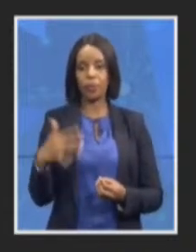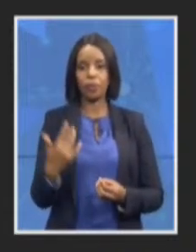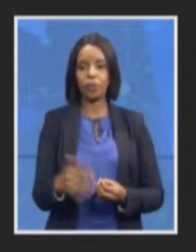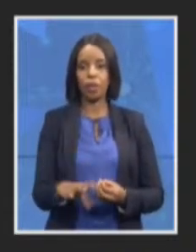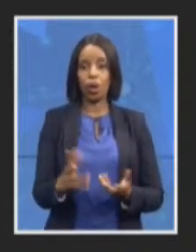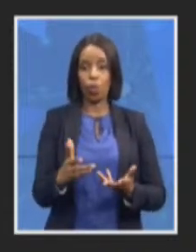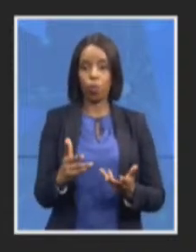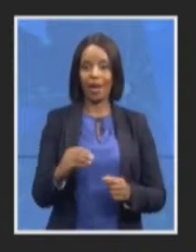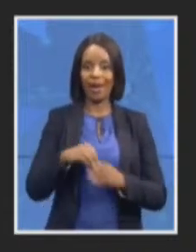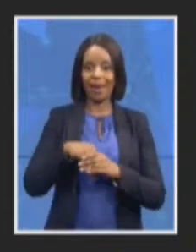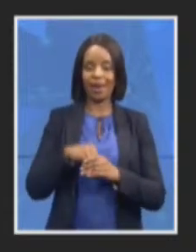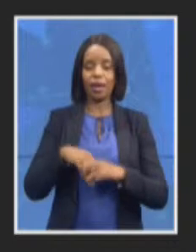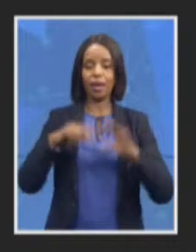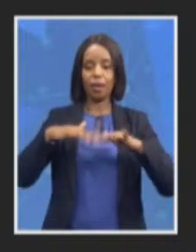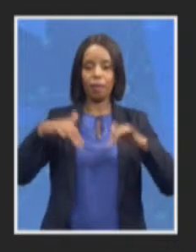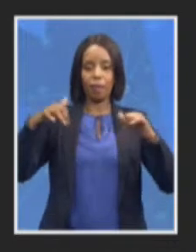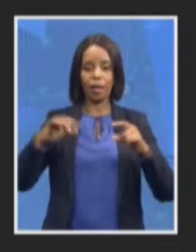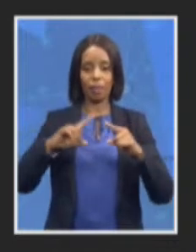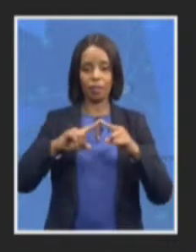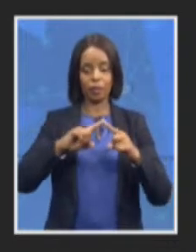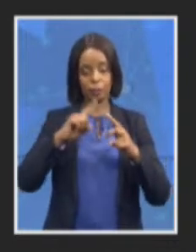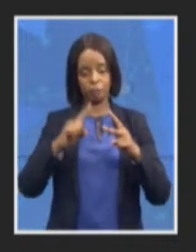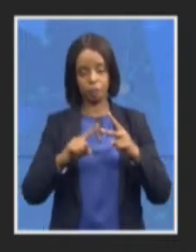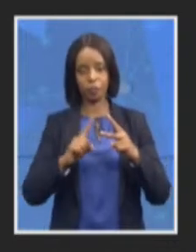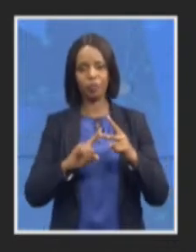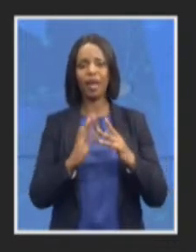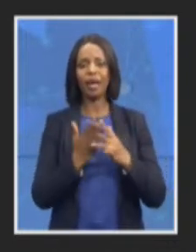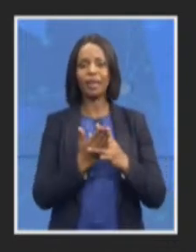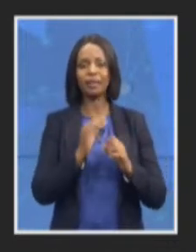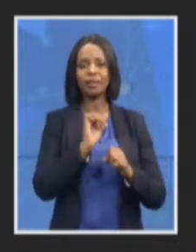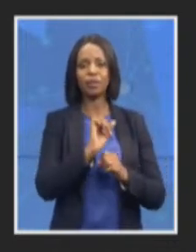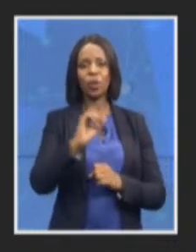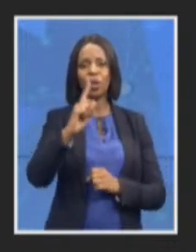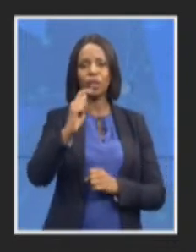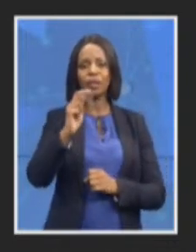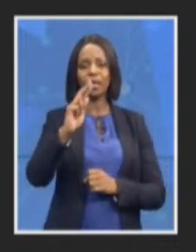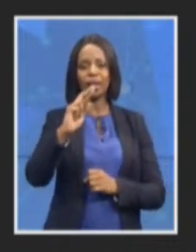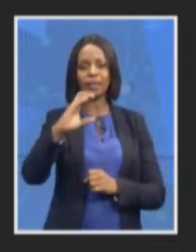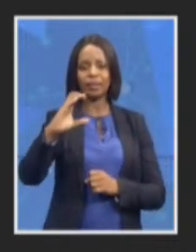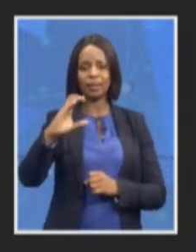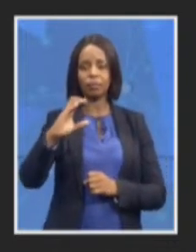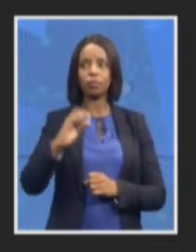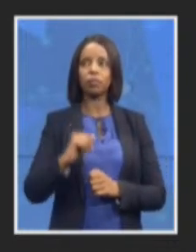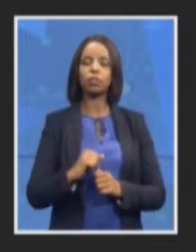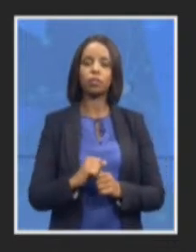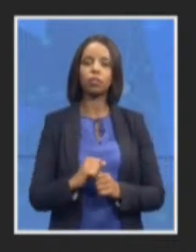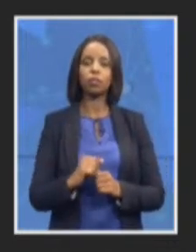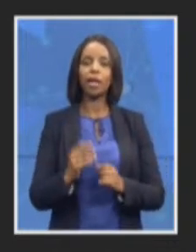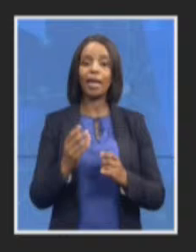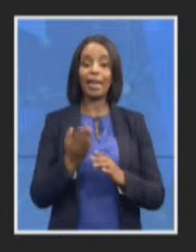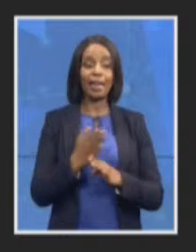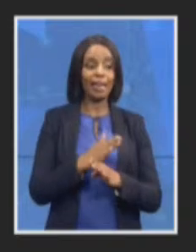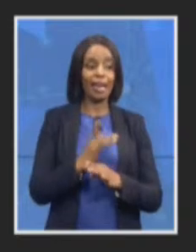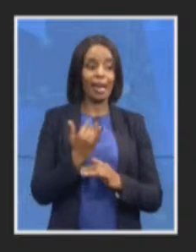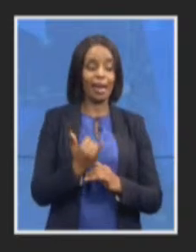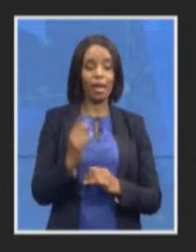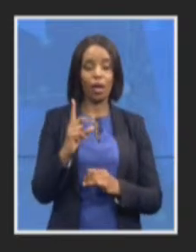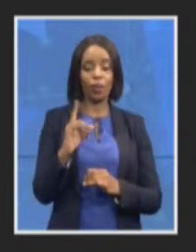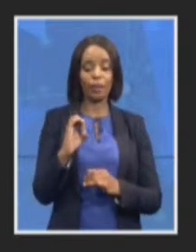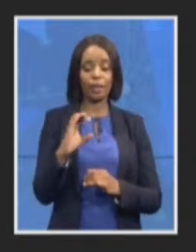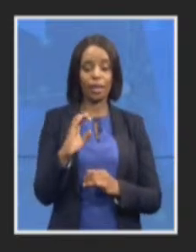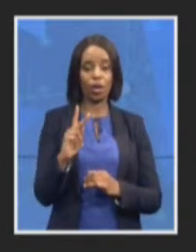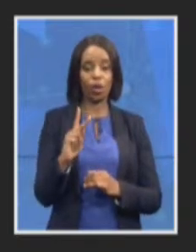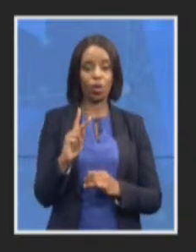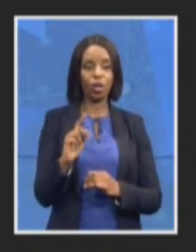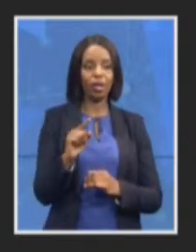cases the reason that you advocate to cock gave was that there was an insinuation a very obvious public insinuation